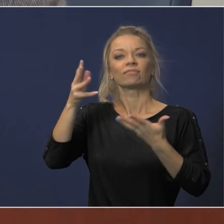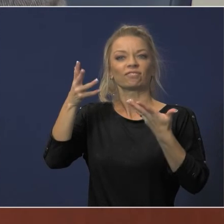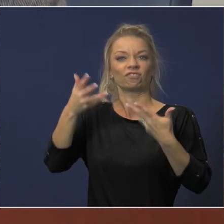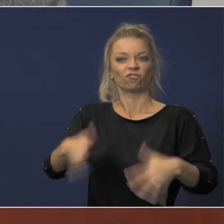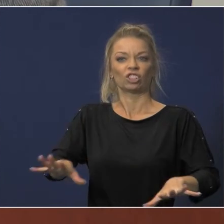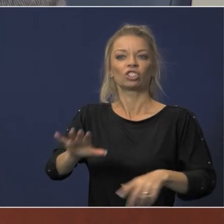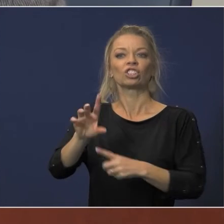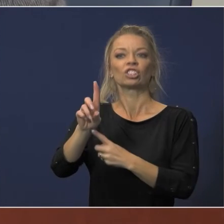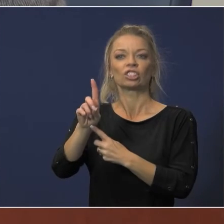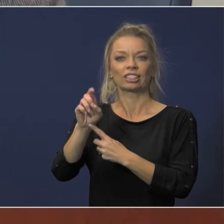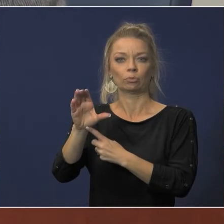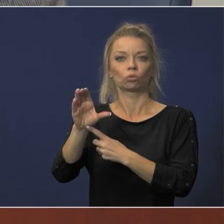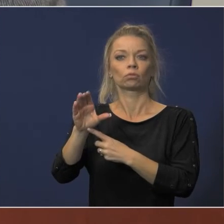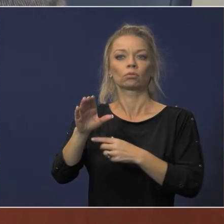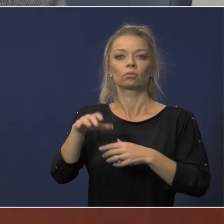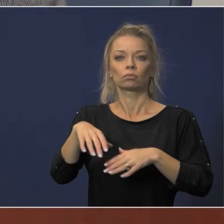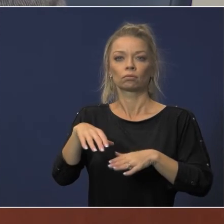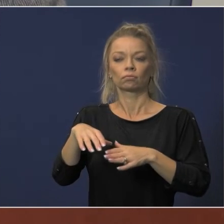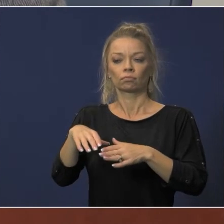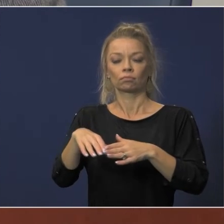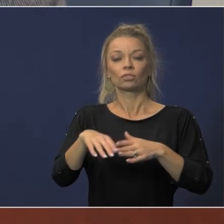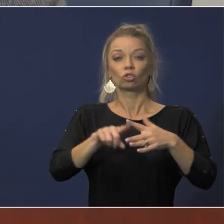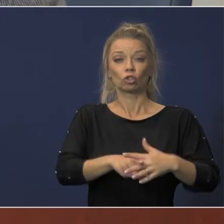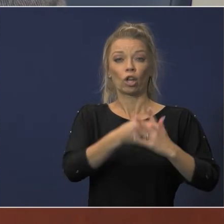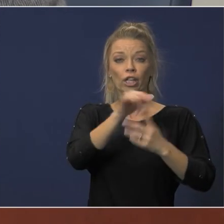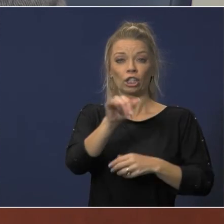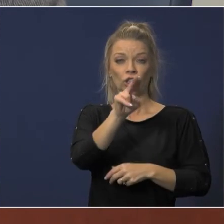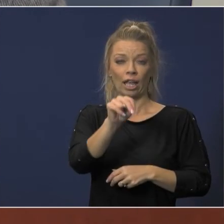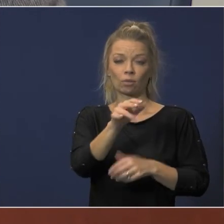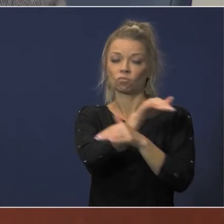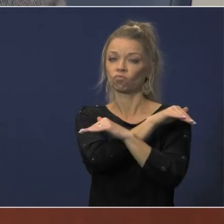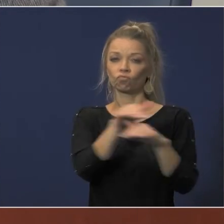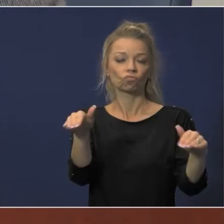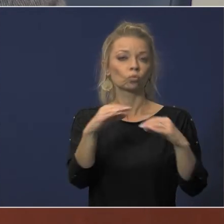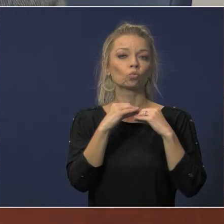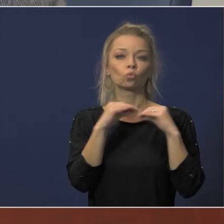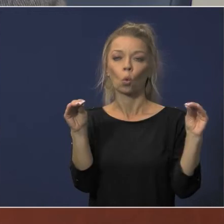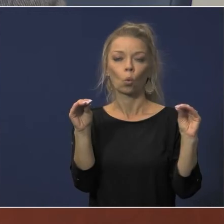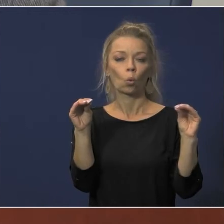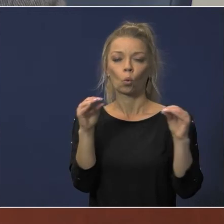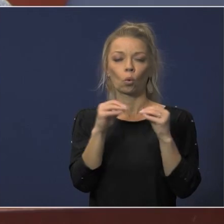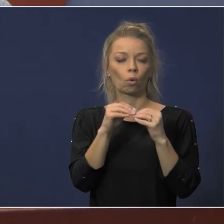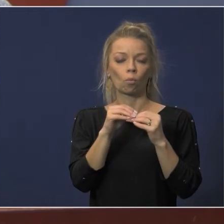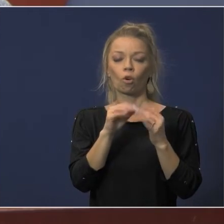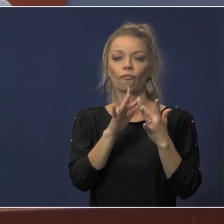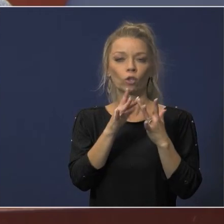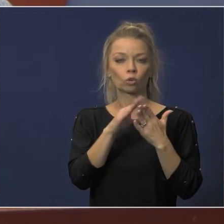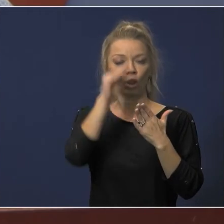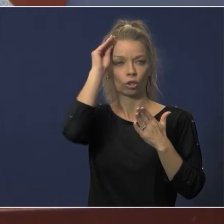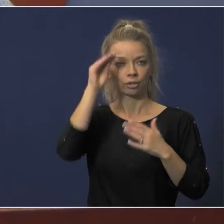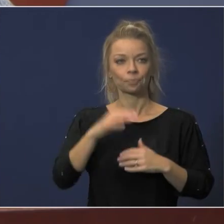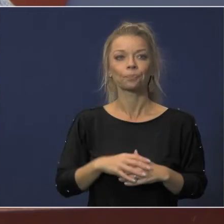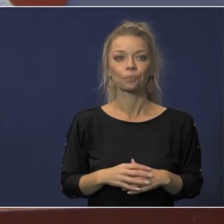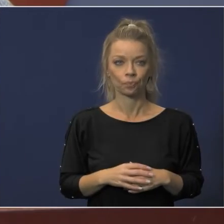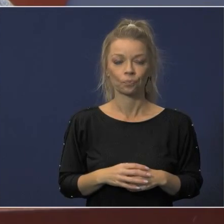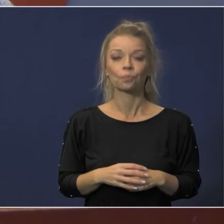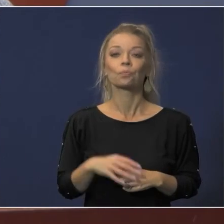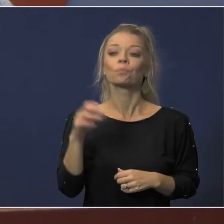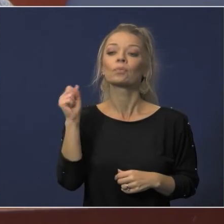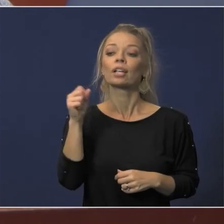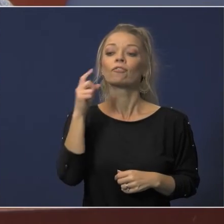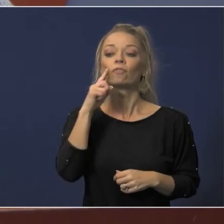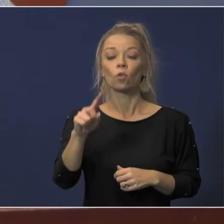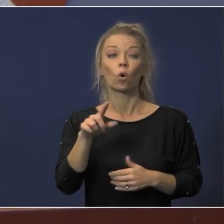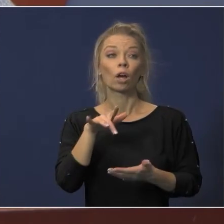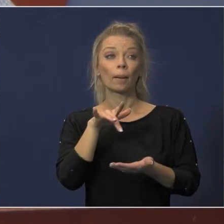at at the end of the of the uh yes and the the end of the first semester for middle for secondaries